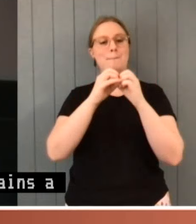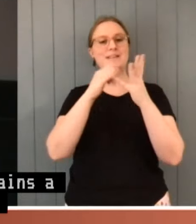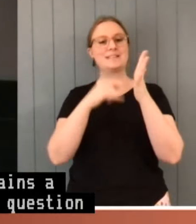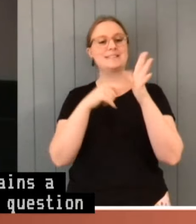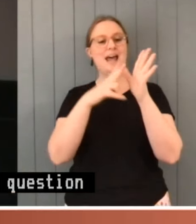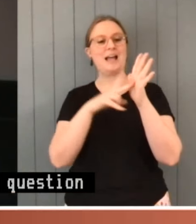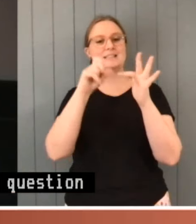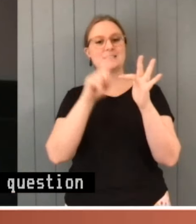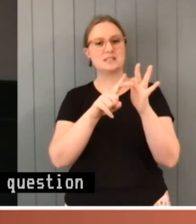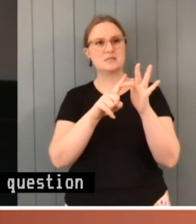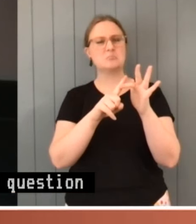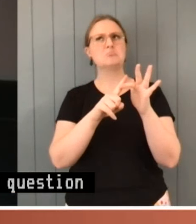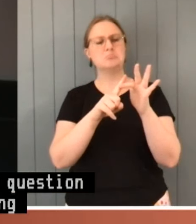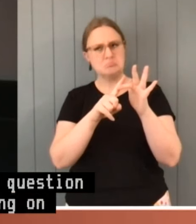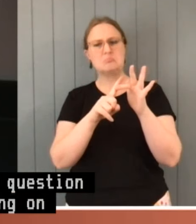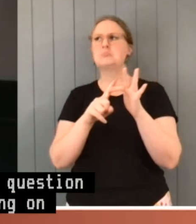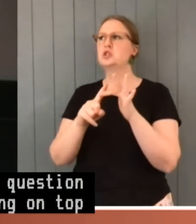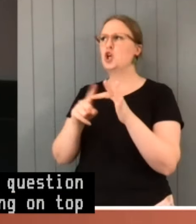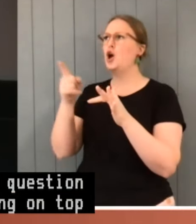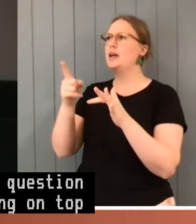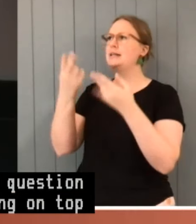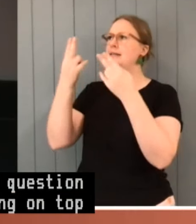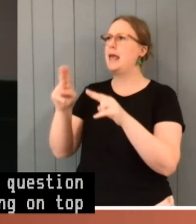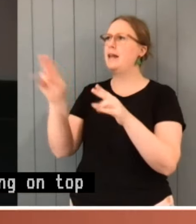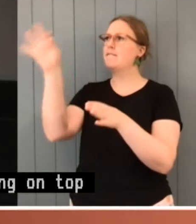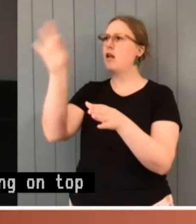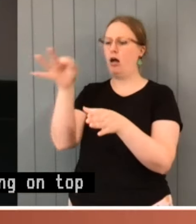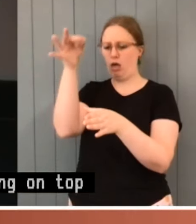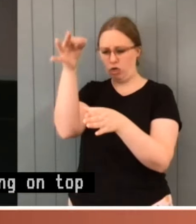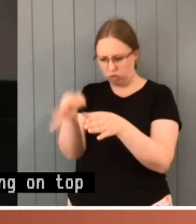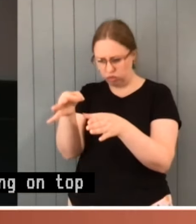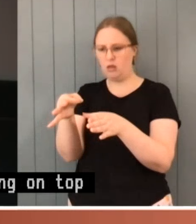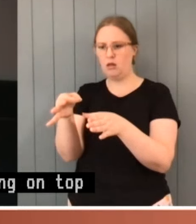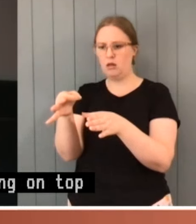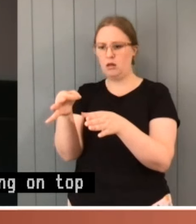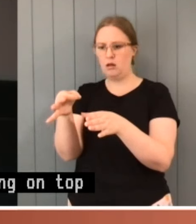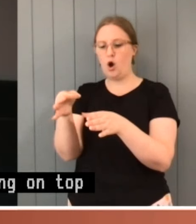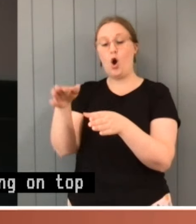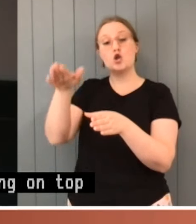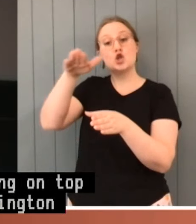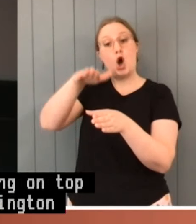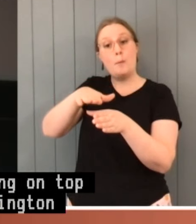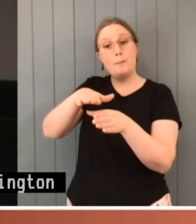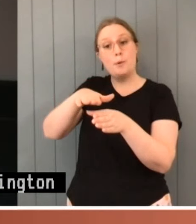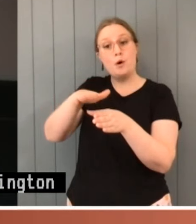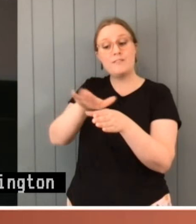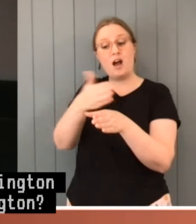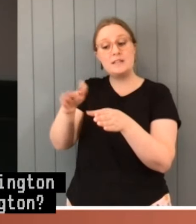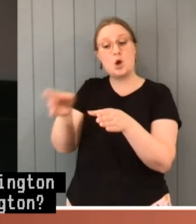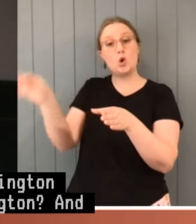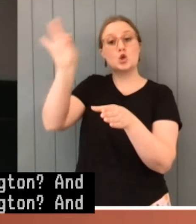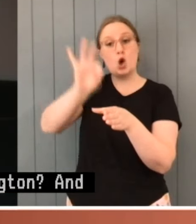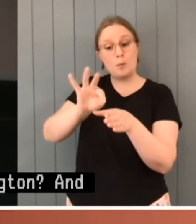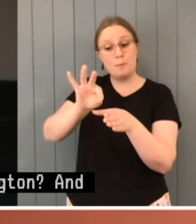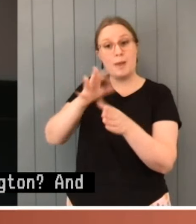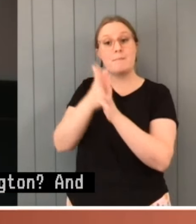indentation in a lamington contained within the lamington? And I guess the purpose of the act was served by a